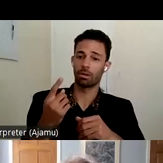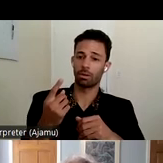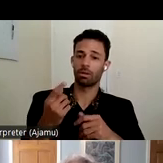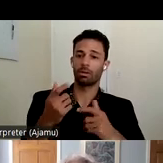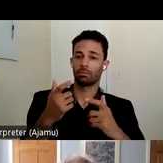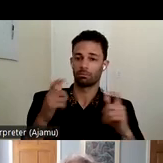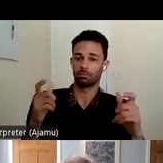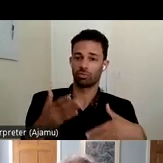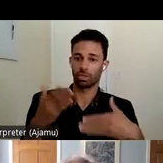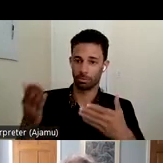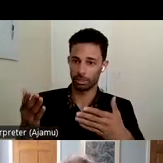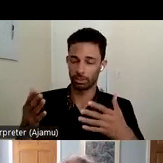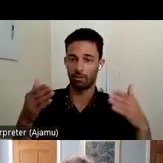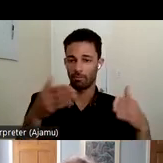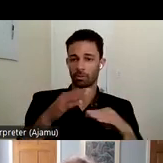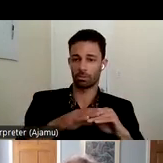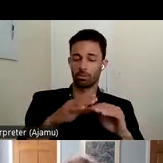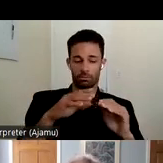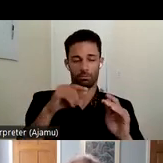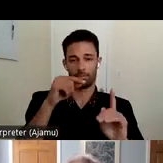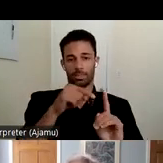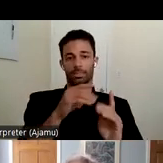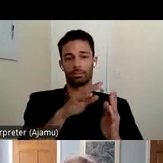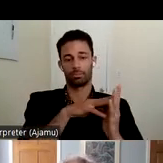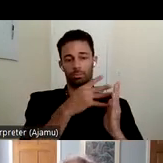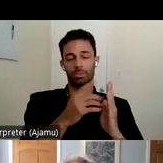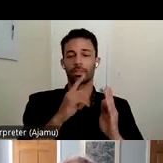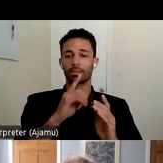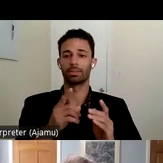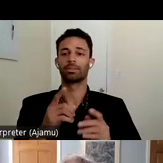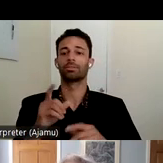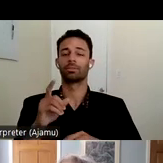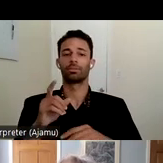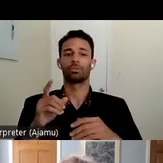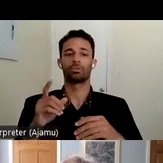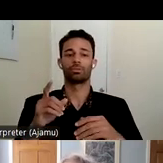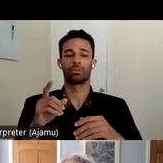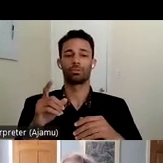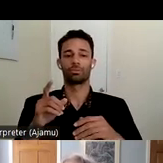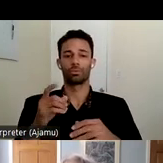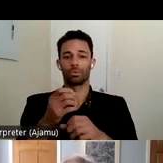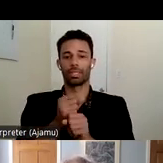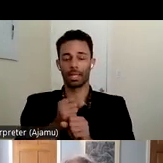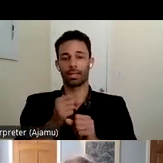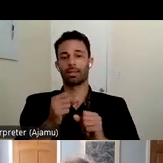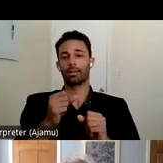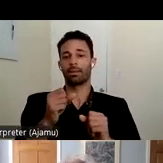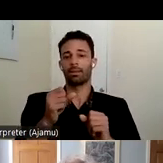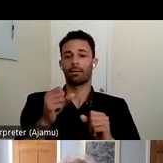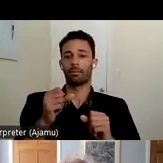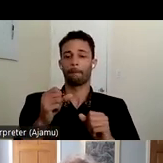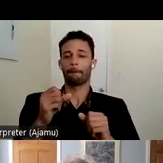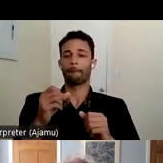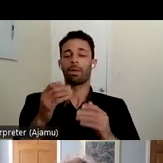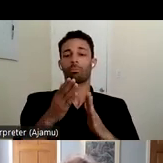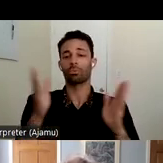of the blueprint is calling for a review of our adult protective services and our our broader reporting system